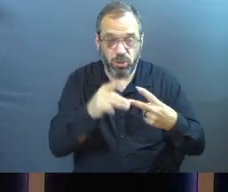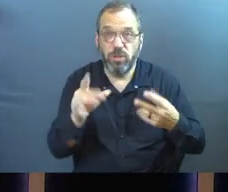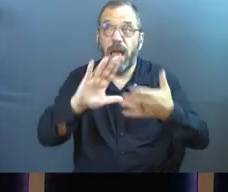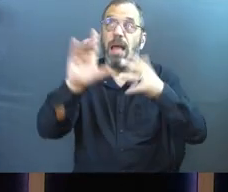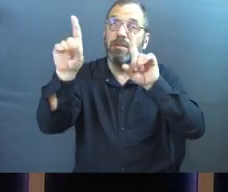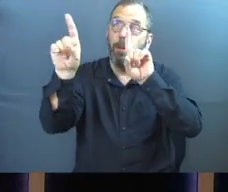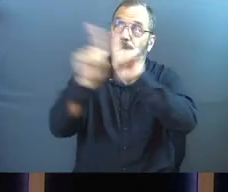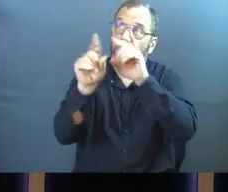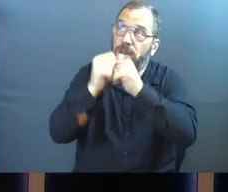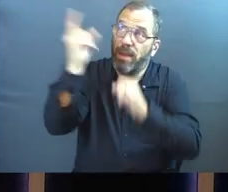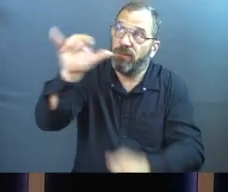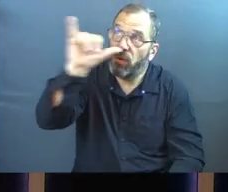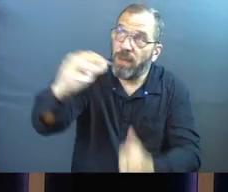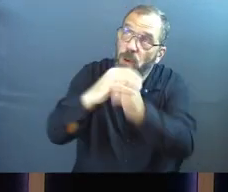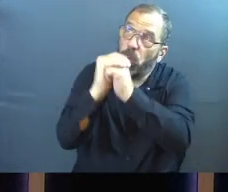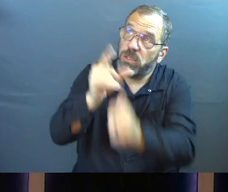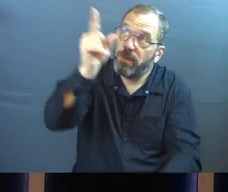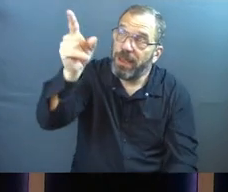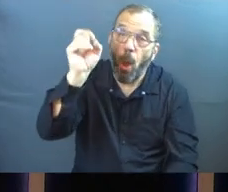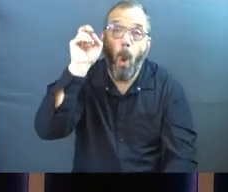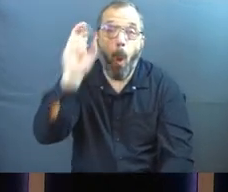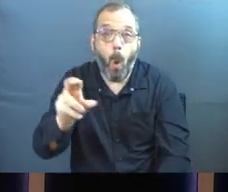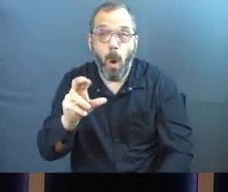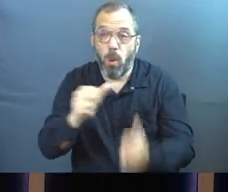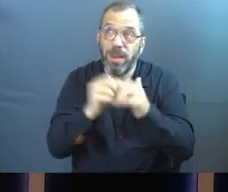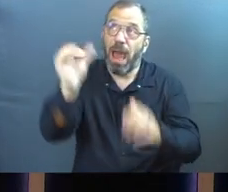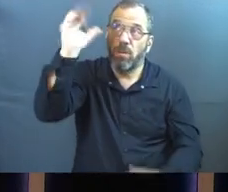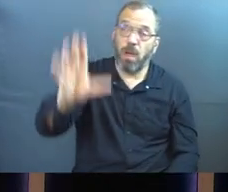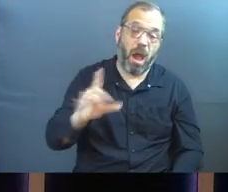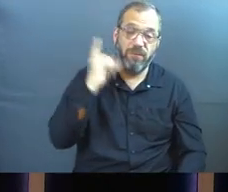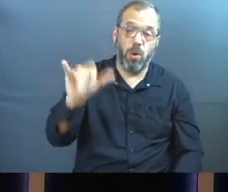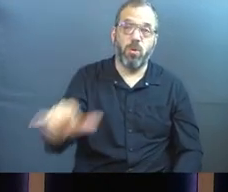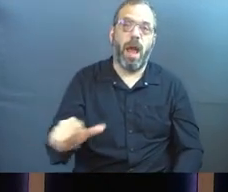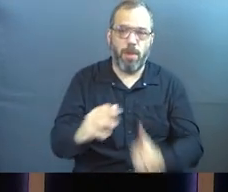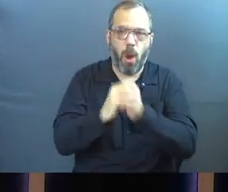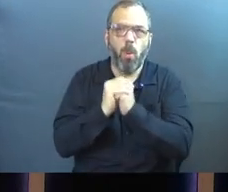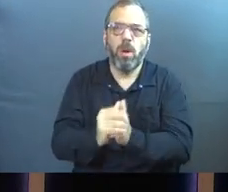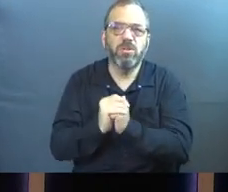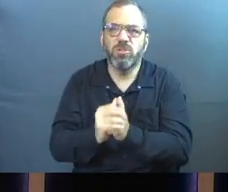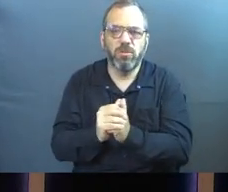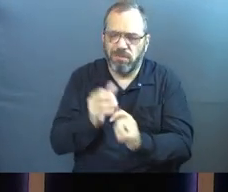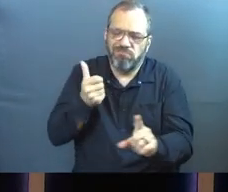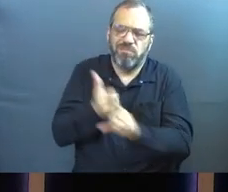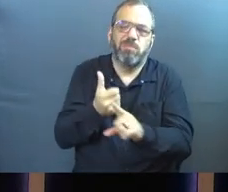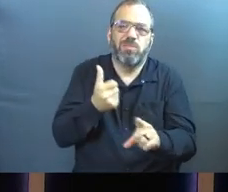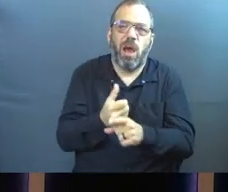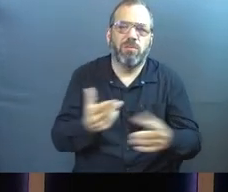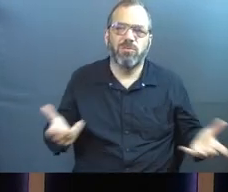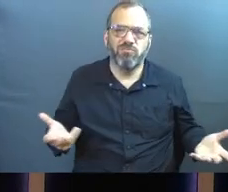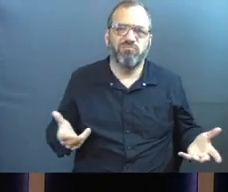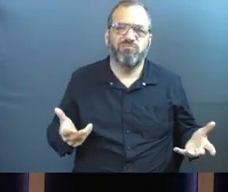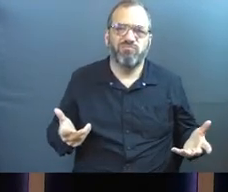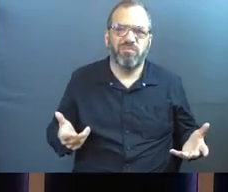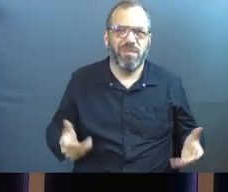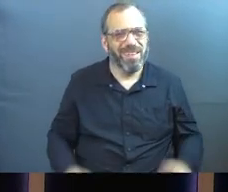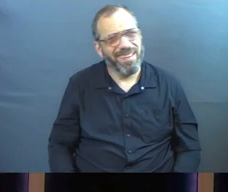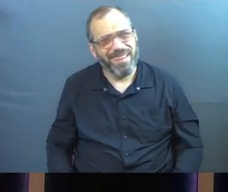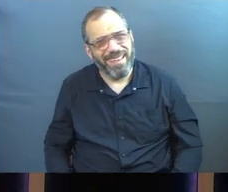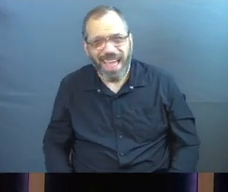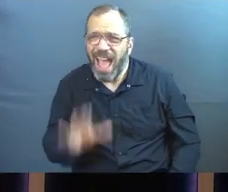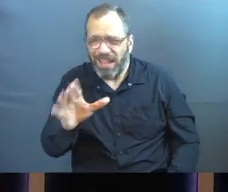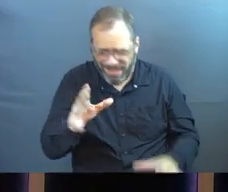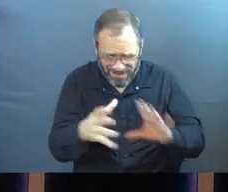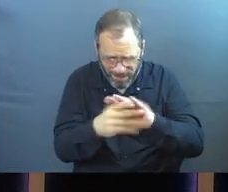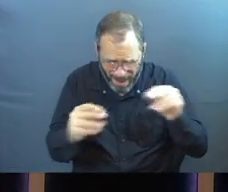to be with God forever, worshiping him on the one side, or without God forever, worshiping themselves. He followed